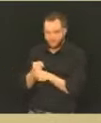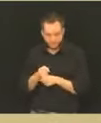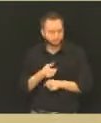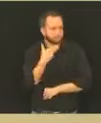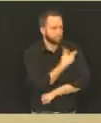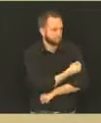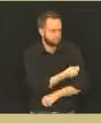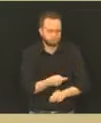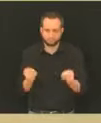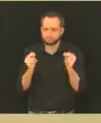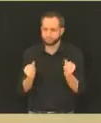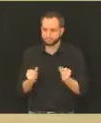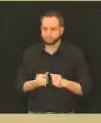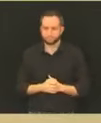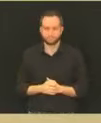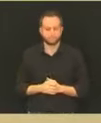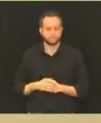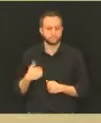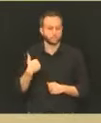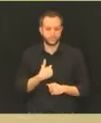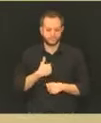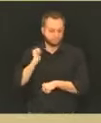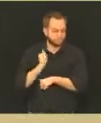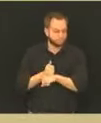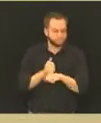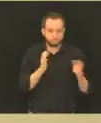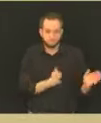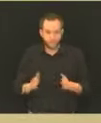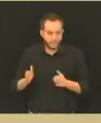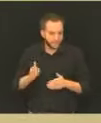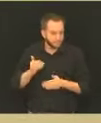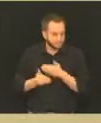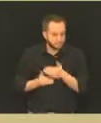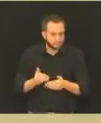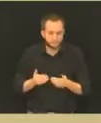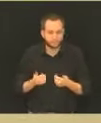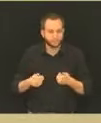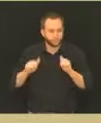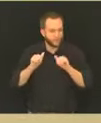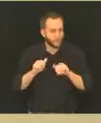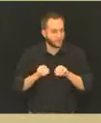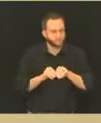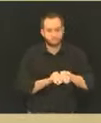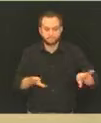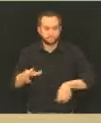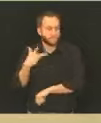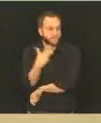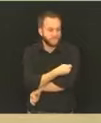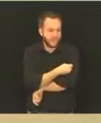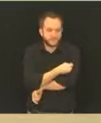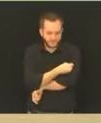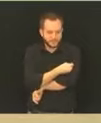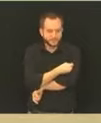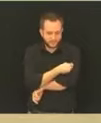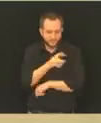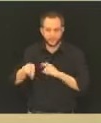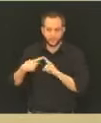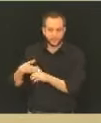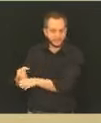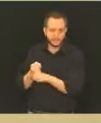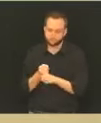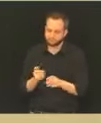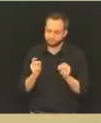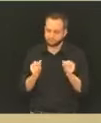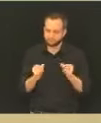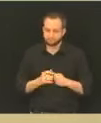We are ready with plans in place to distribute higher numbers of vaccines when they arrive. We are all